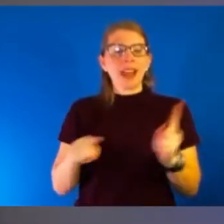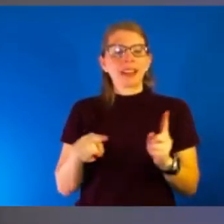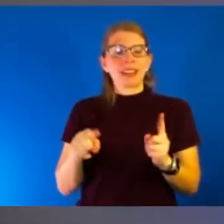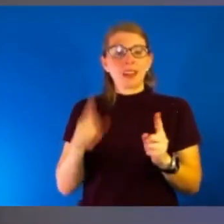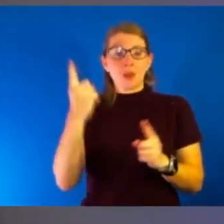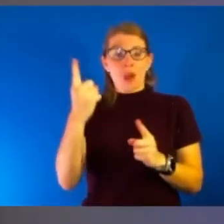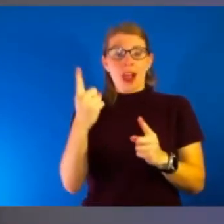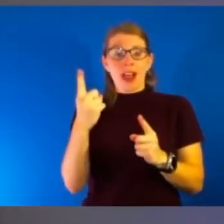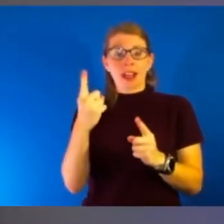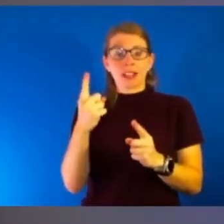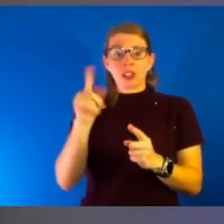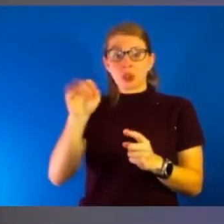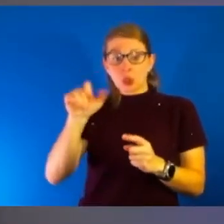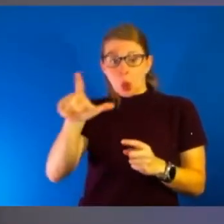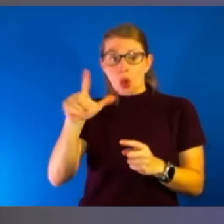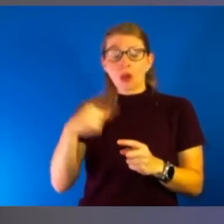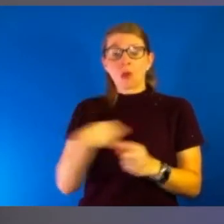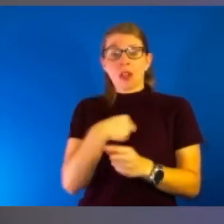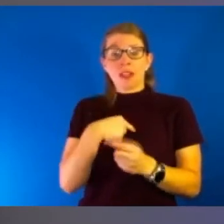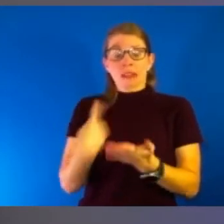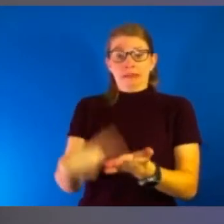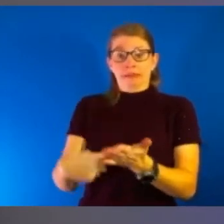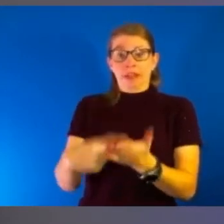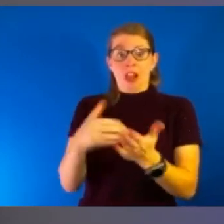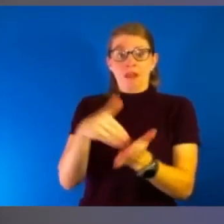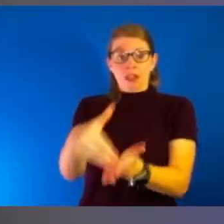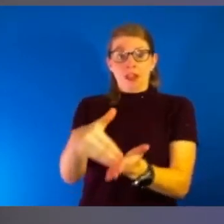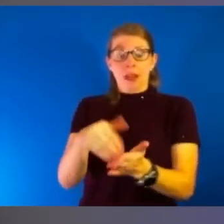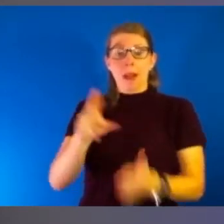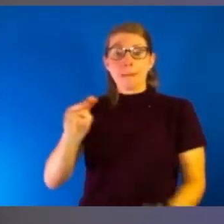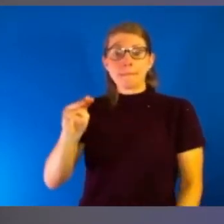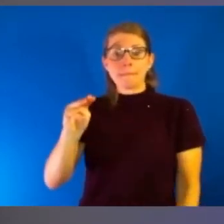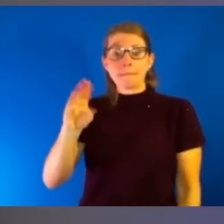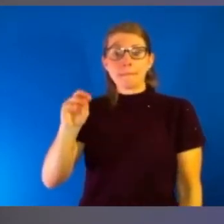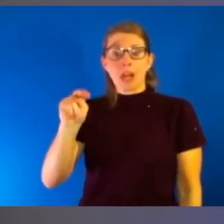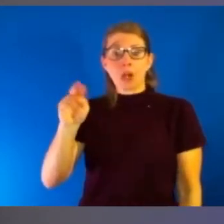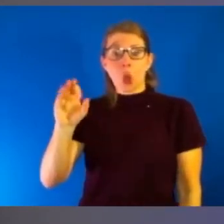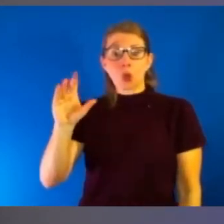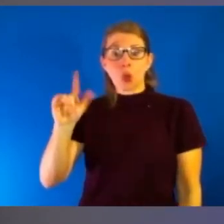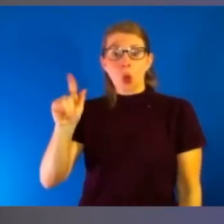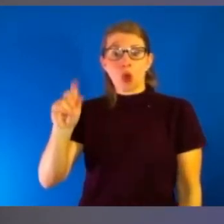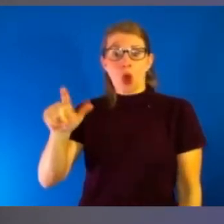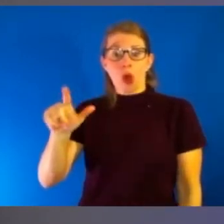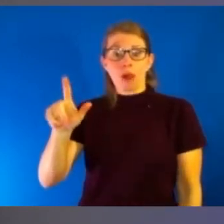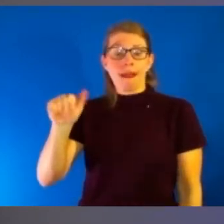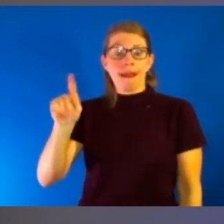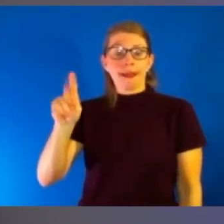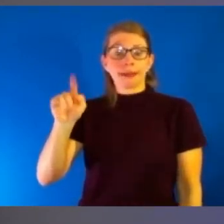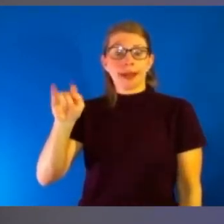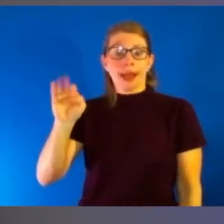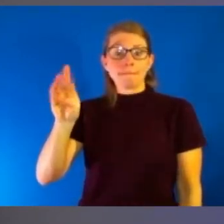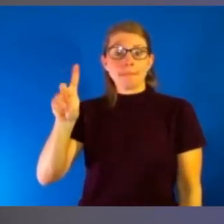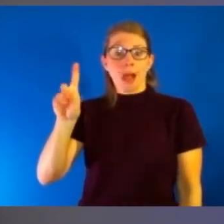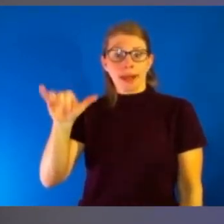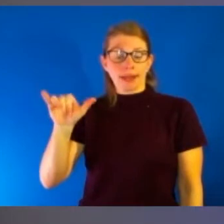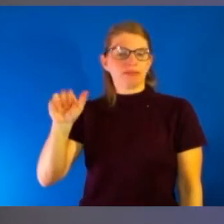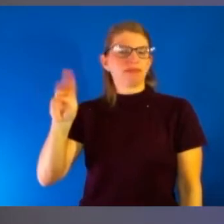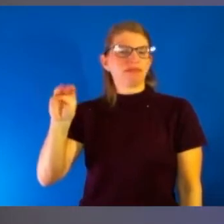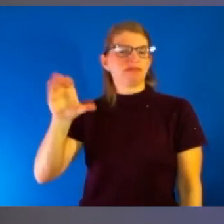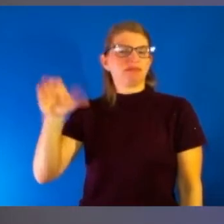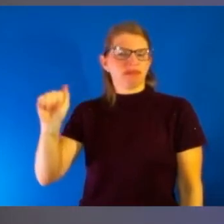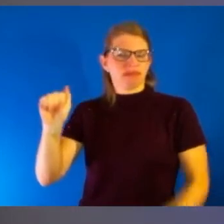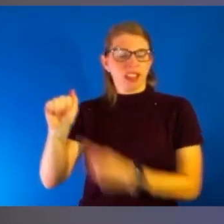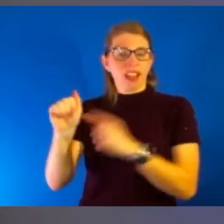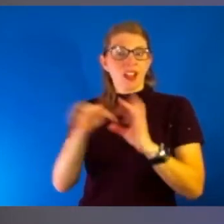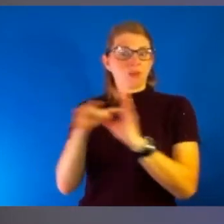those tools that we've also talked a lot about on this show is monoclonal antibodies. And that has been an enormous coordinated HHS effort. So one